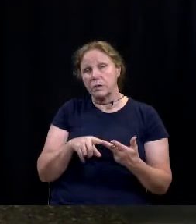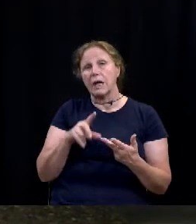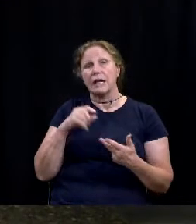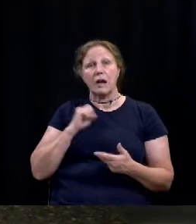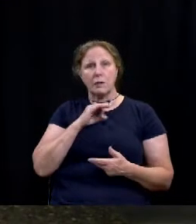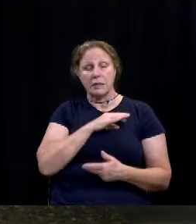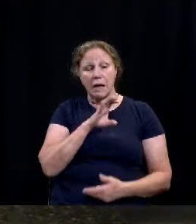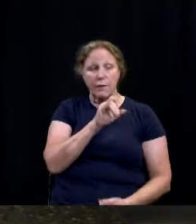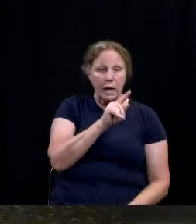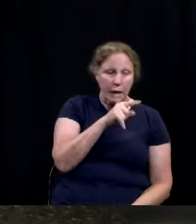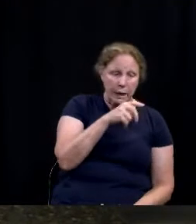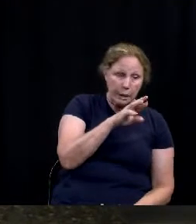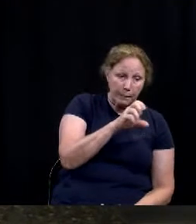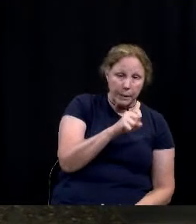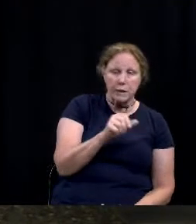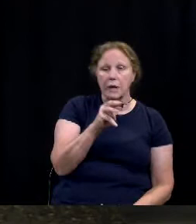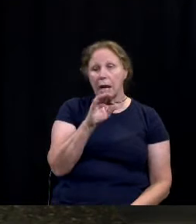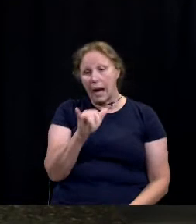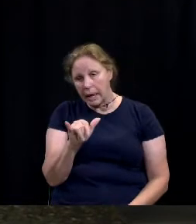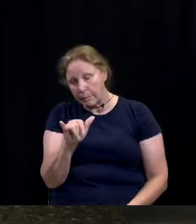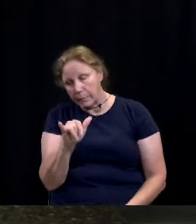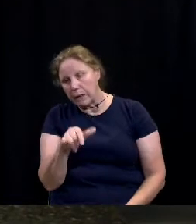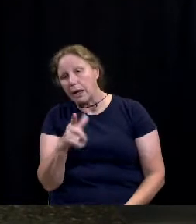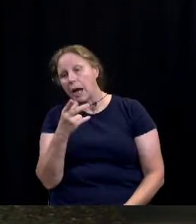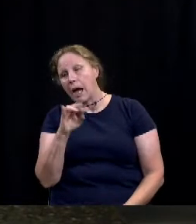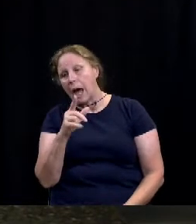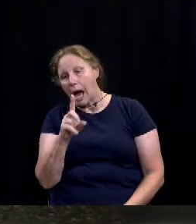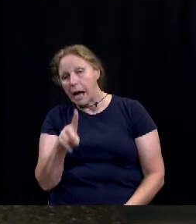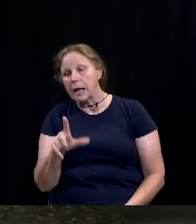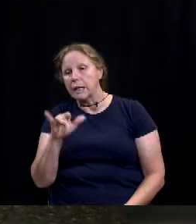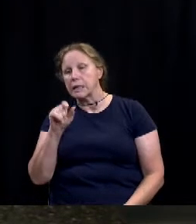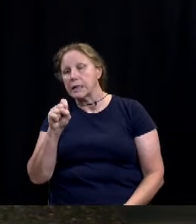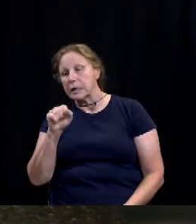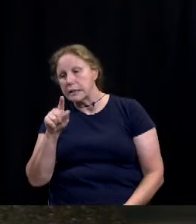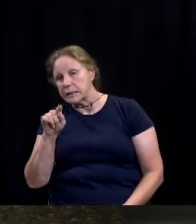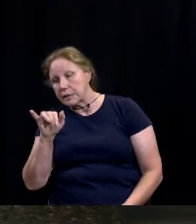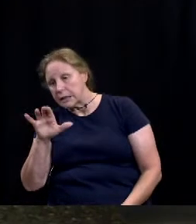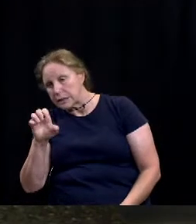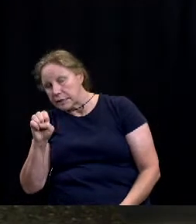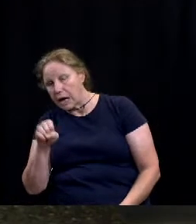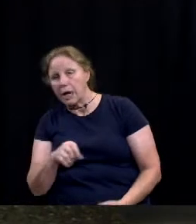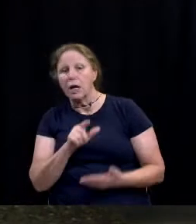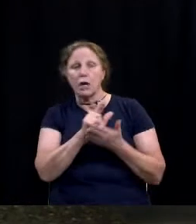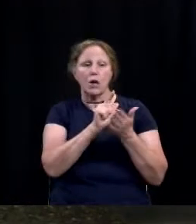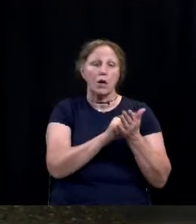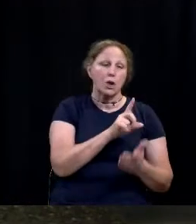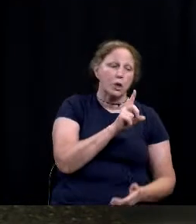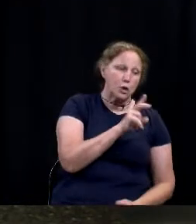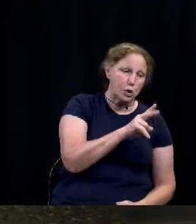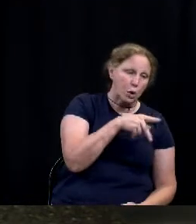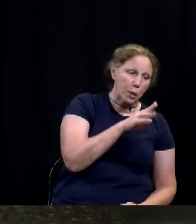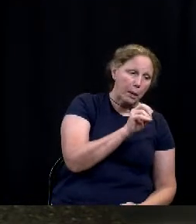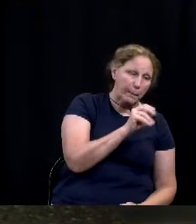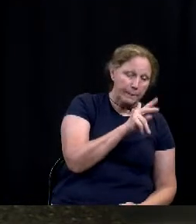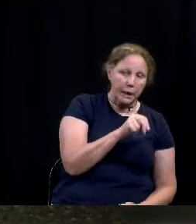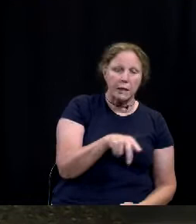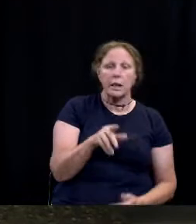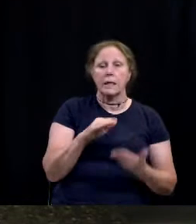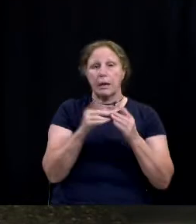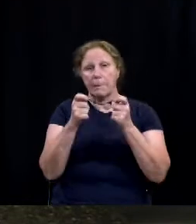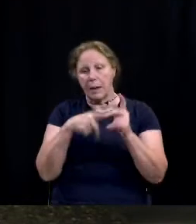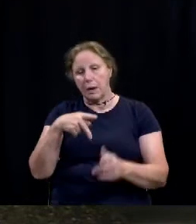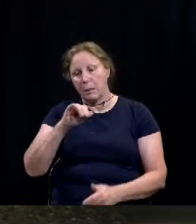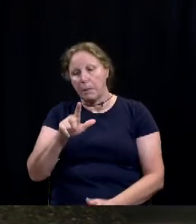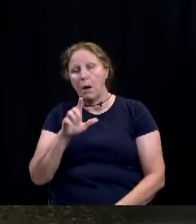Peters, again, Amy Blarley Highland, Lisa Tire, Assistant City Attorney Judith Benton and Assistant City Manager Paul